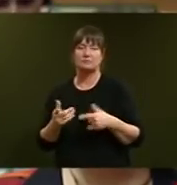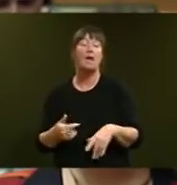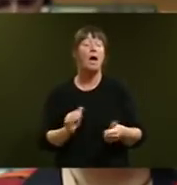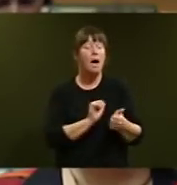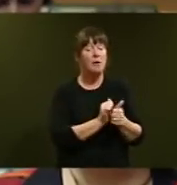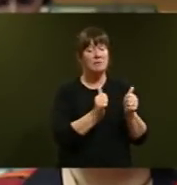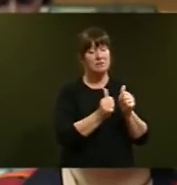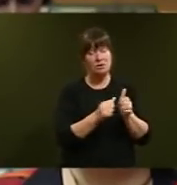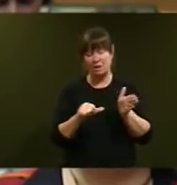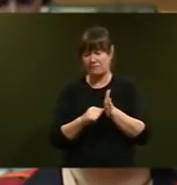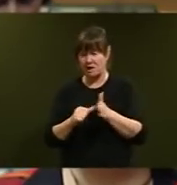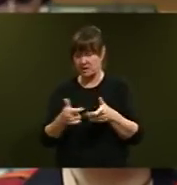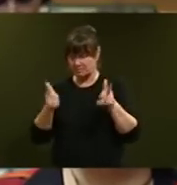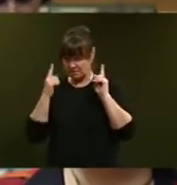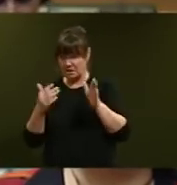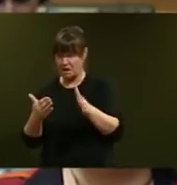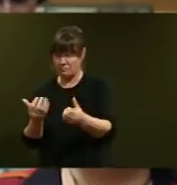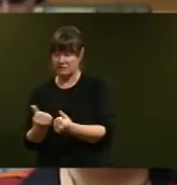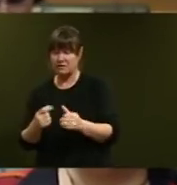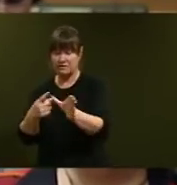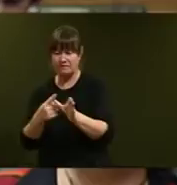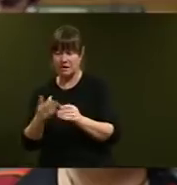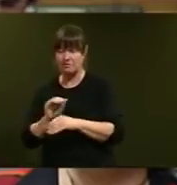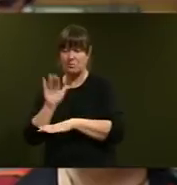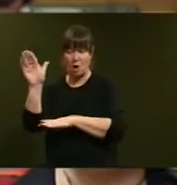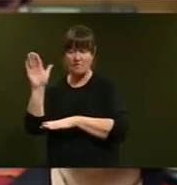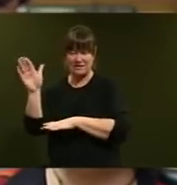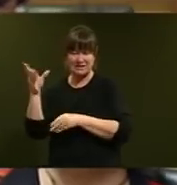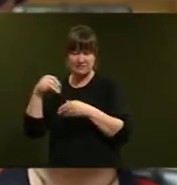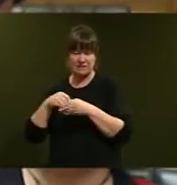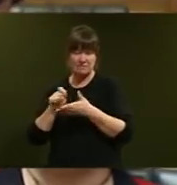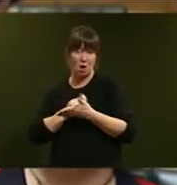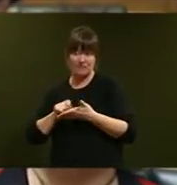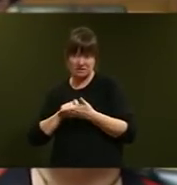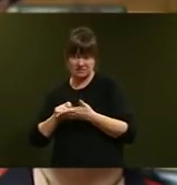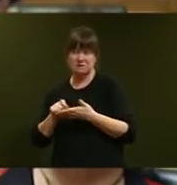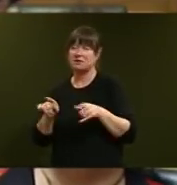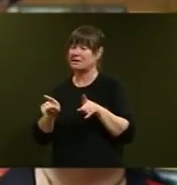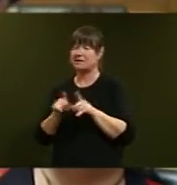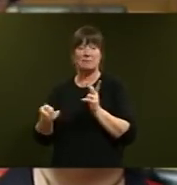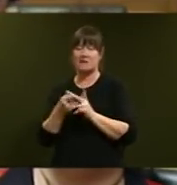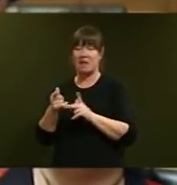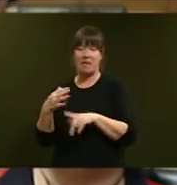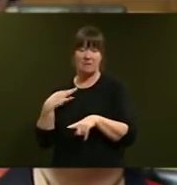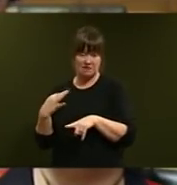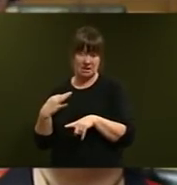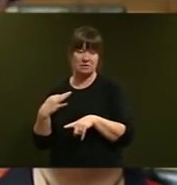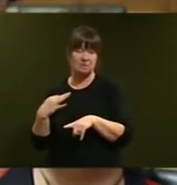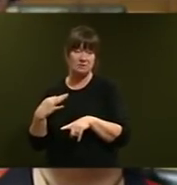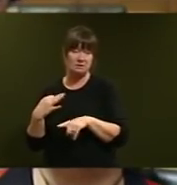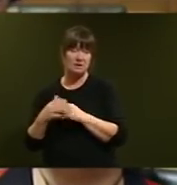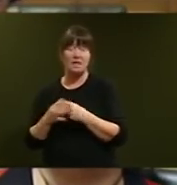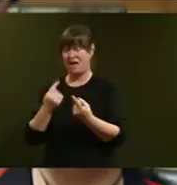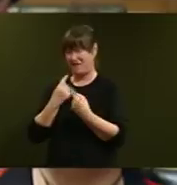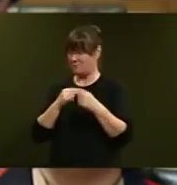the Honourable David Clark, received advice from the Overseas Investment Office, as we do with other applications. There was information